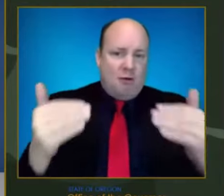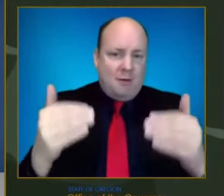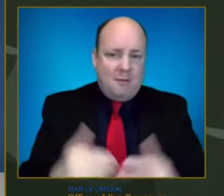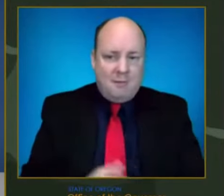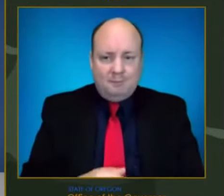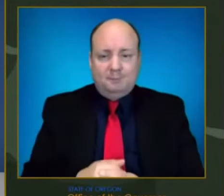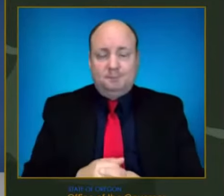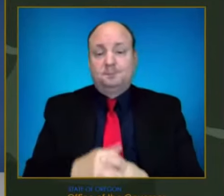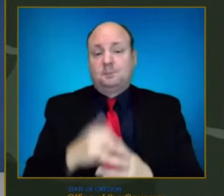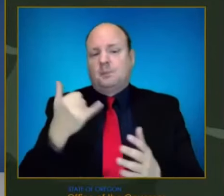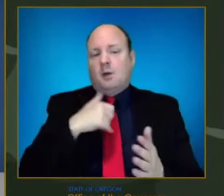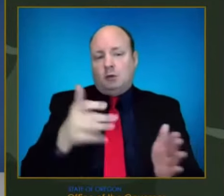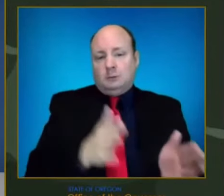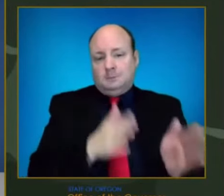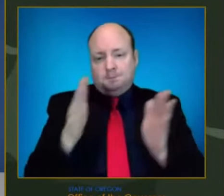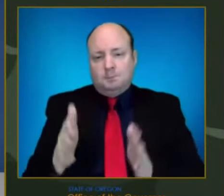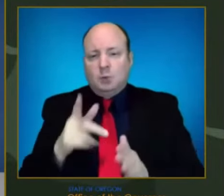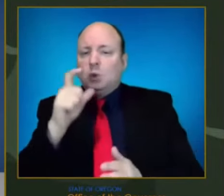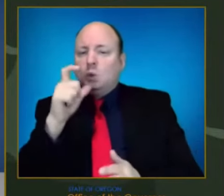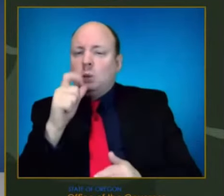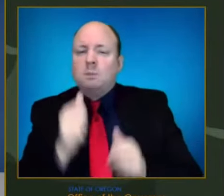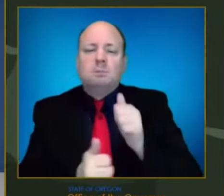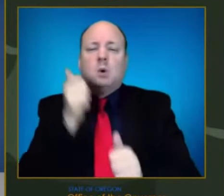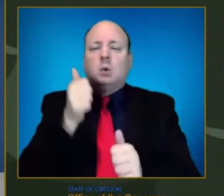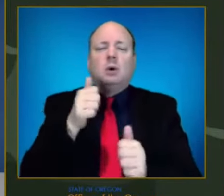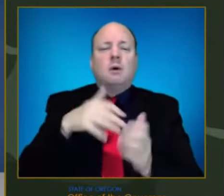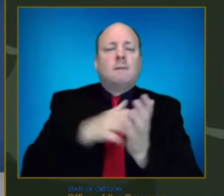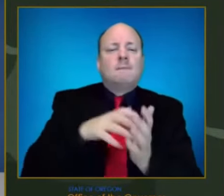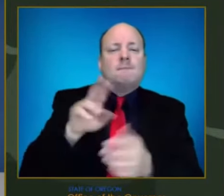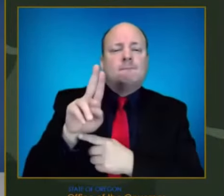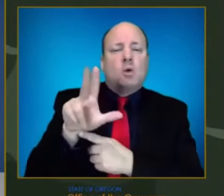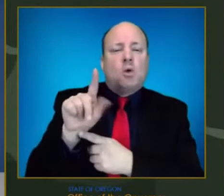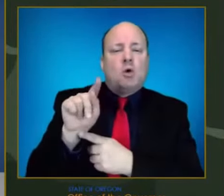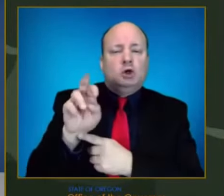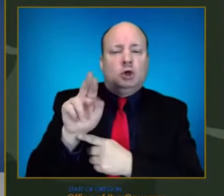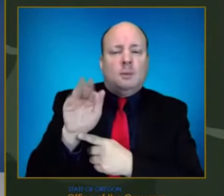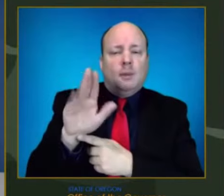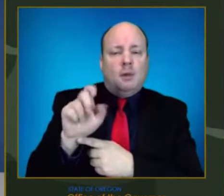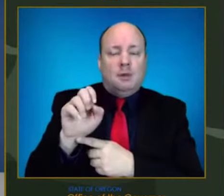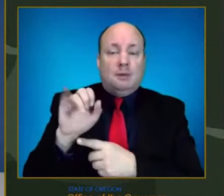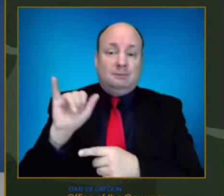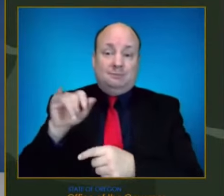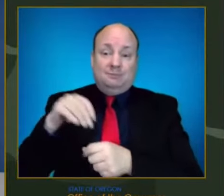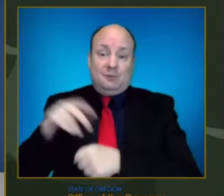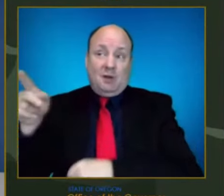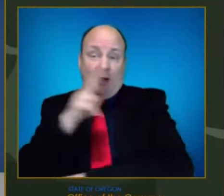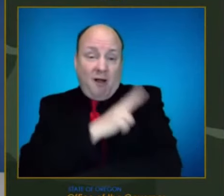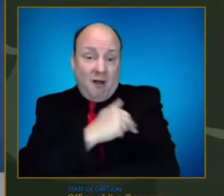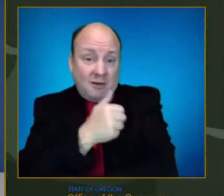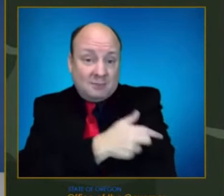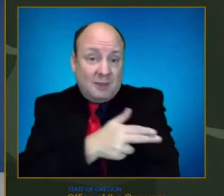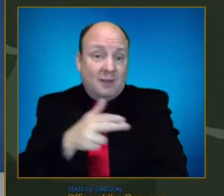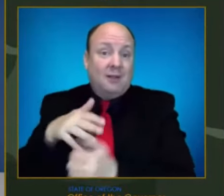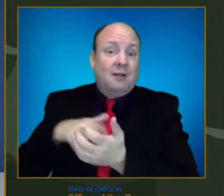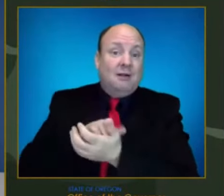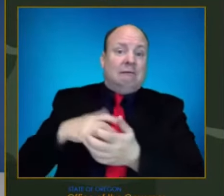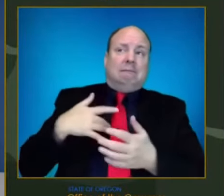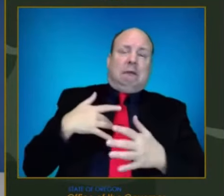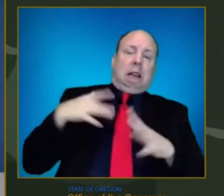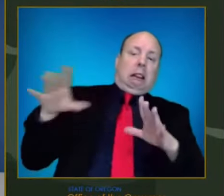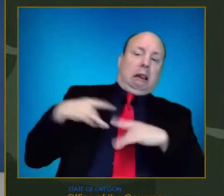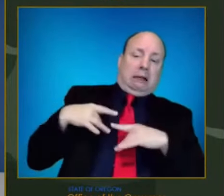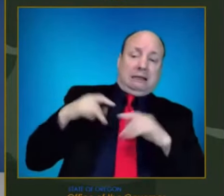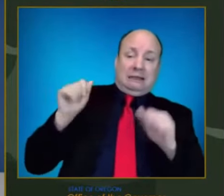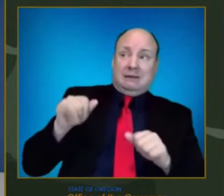vulnerable to becoming hospitalized if they catch the Omicron variant. Our most urgent priority is to protect older adults, especially people in